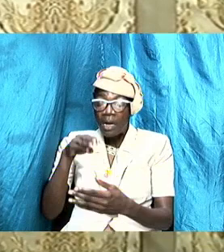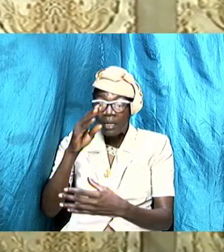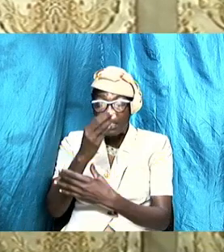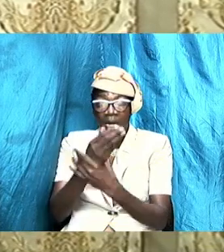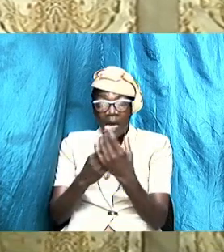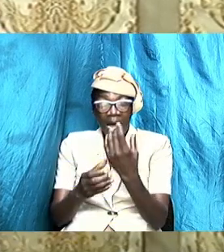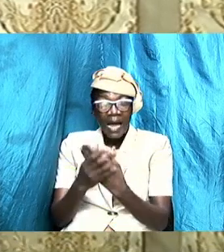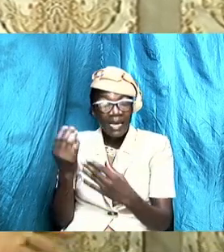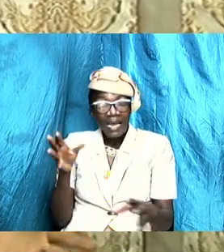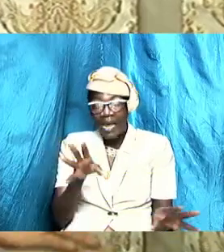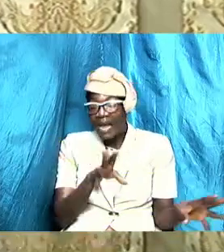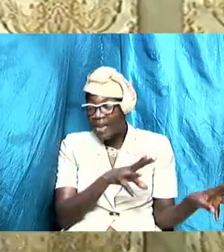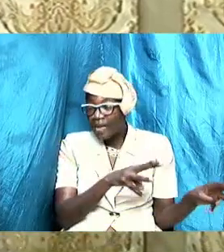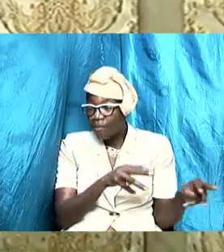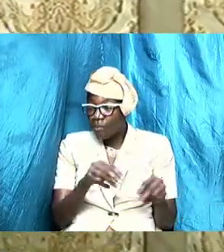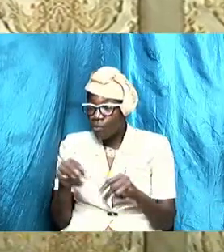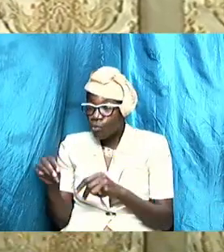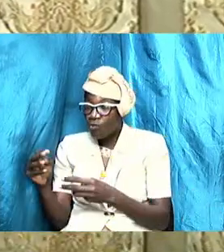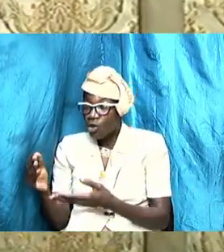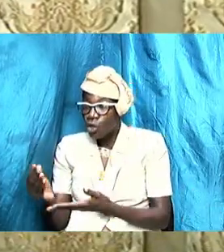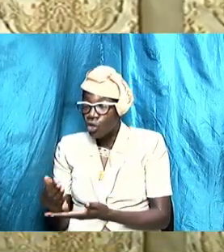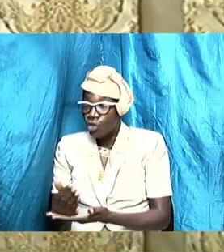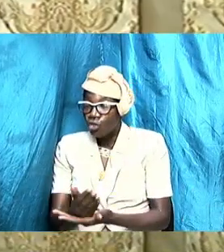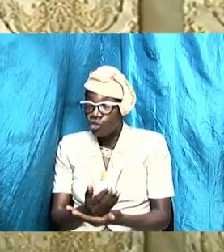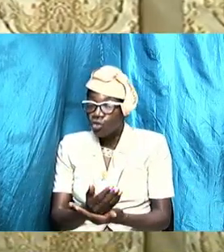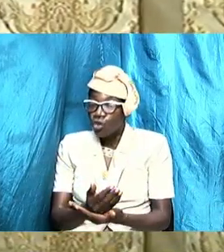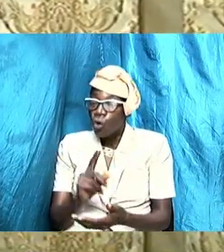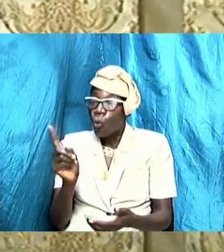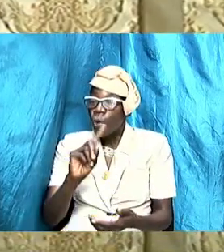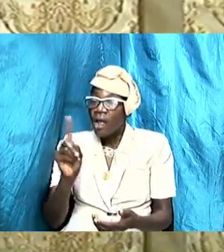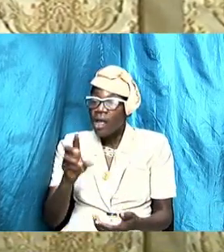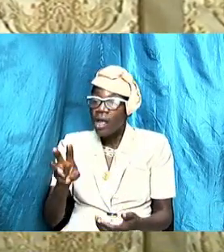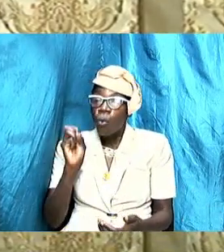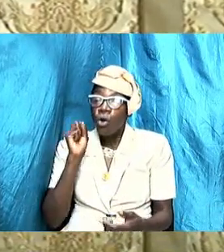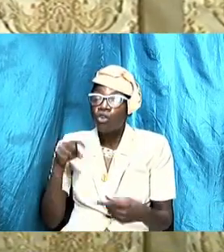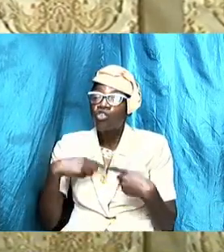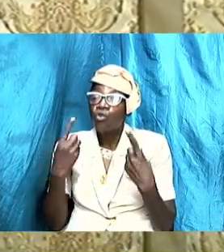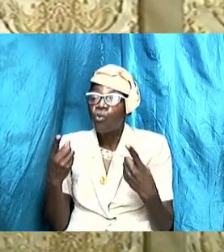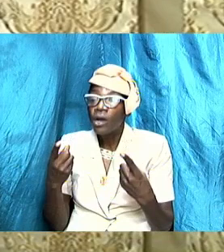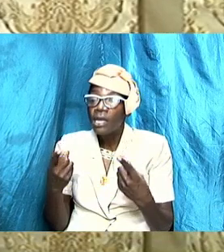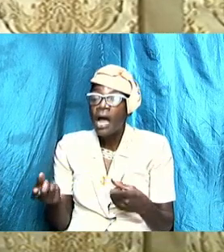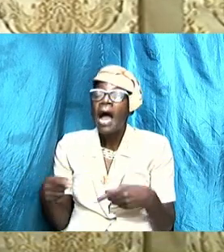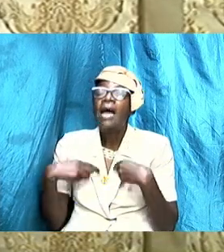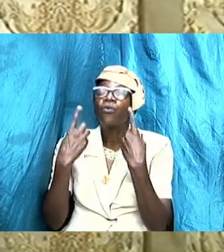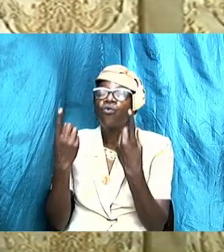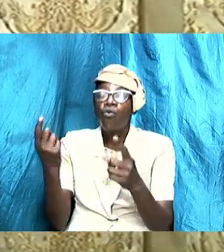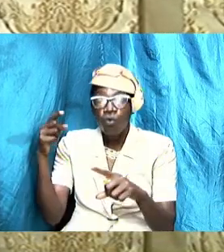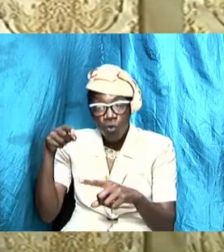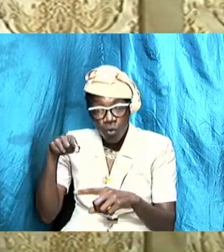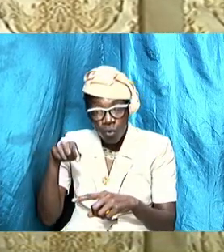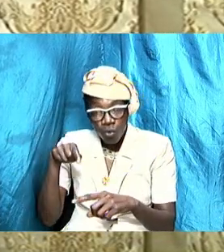removed somewhat from where he was going and delved into